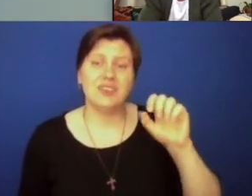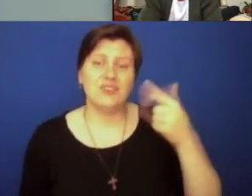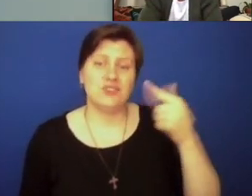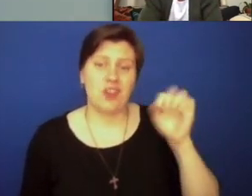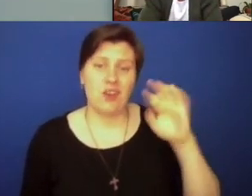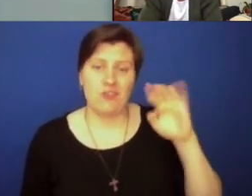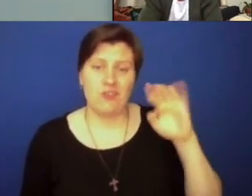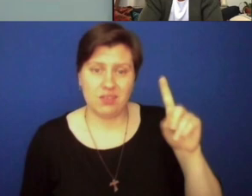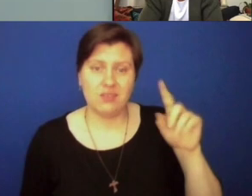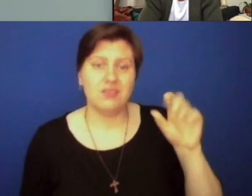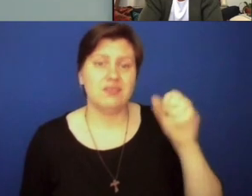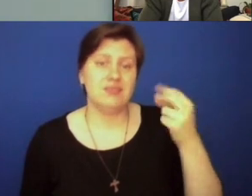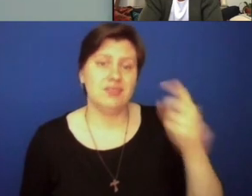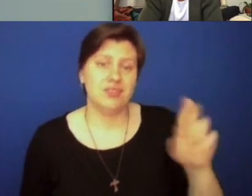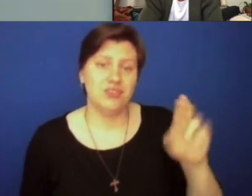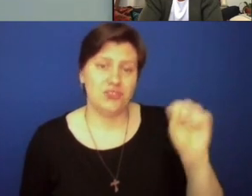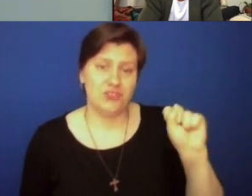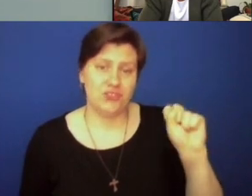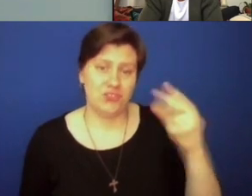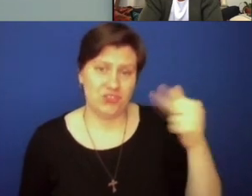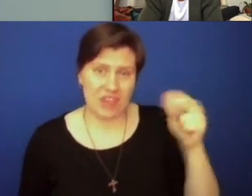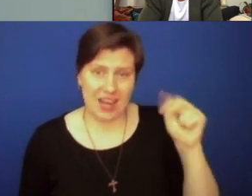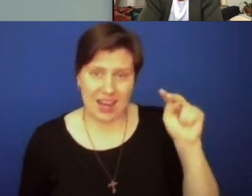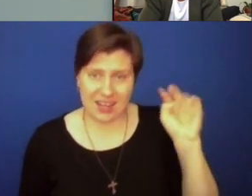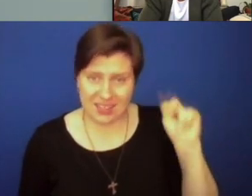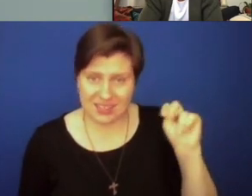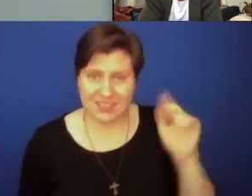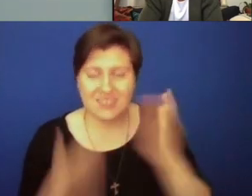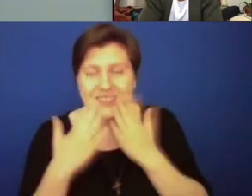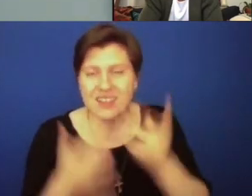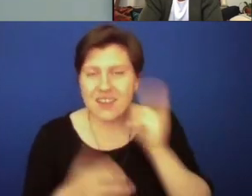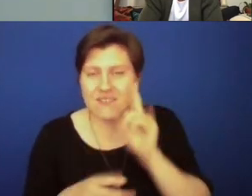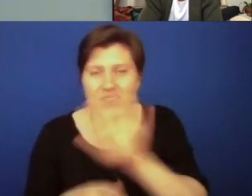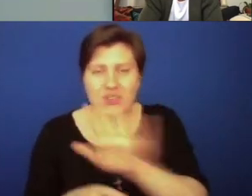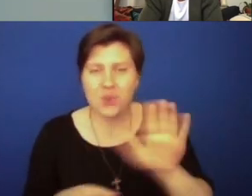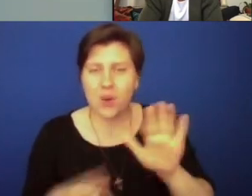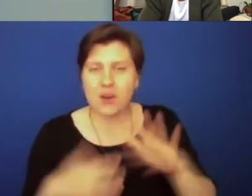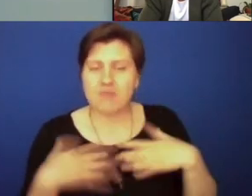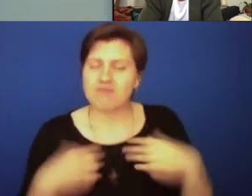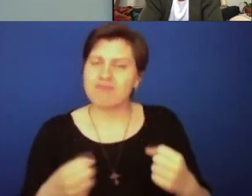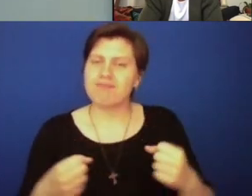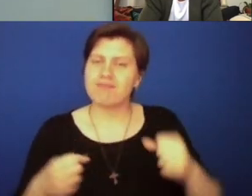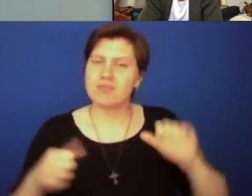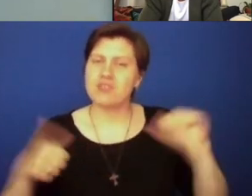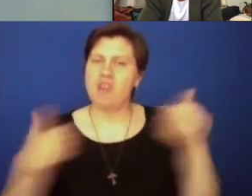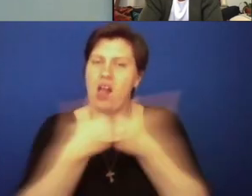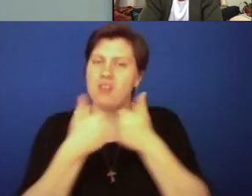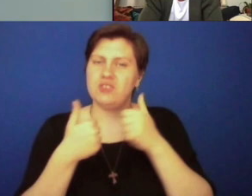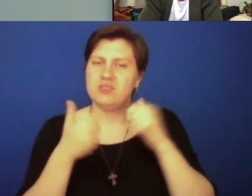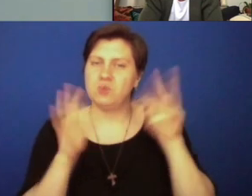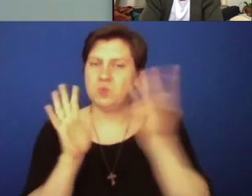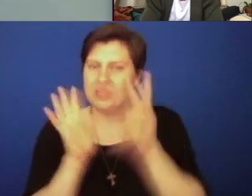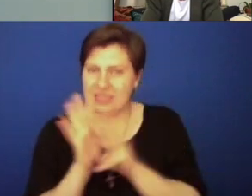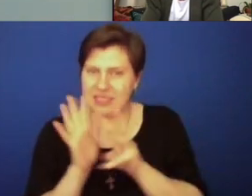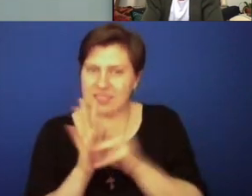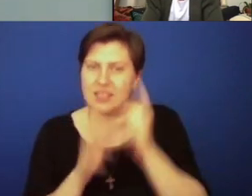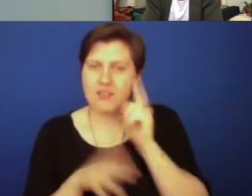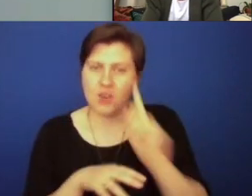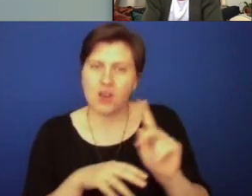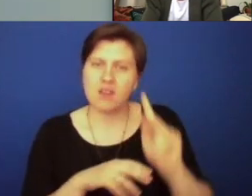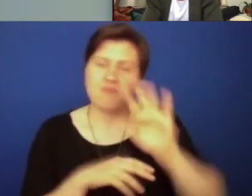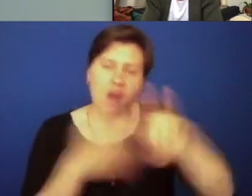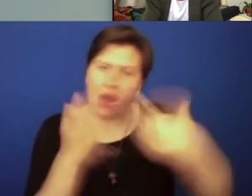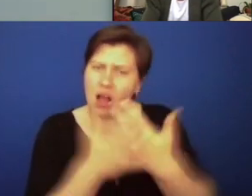wisdom and insight, and I think encouraging and challenging message to all of us, people of color, people of white Catholics,